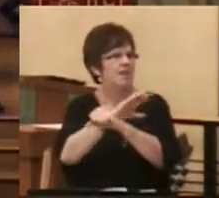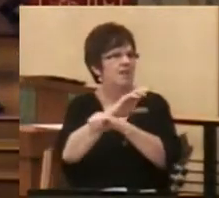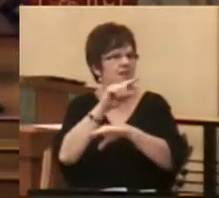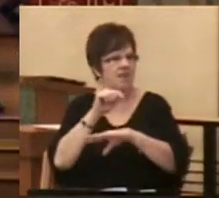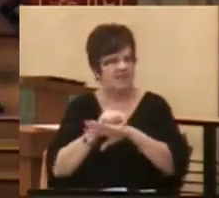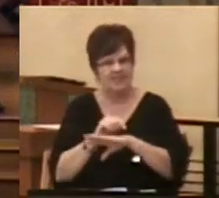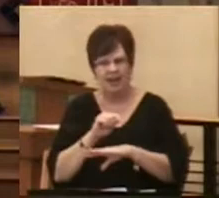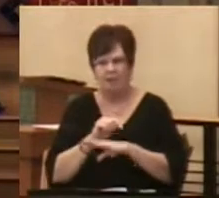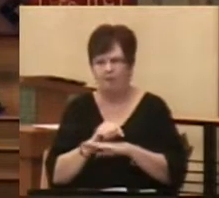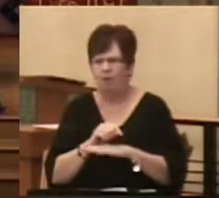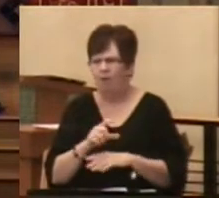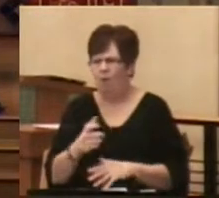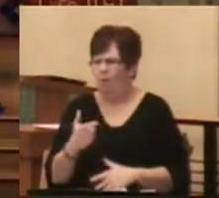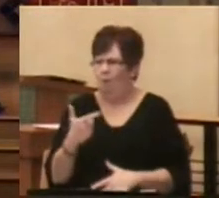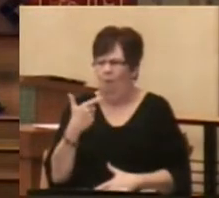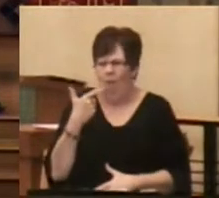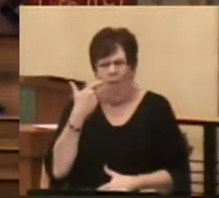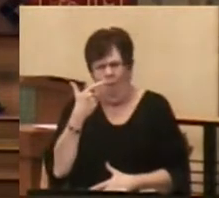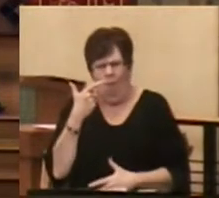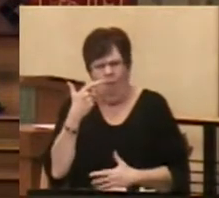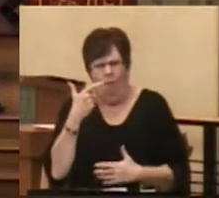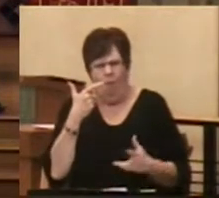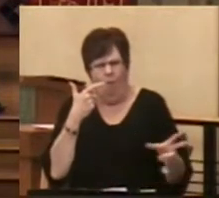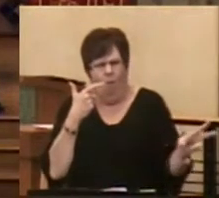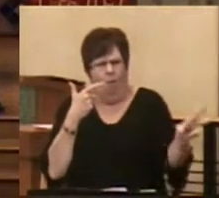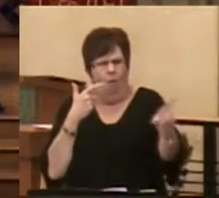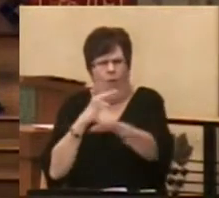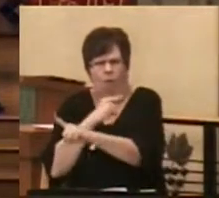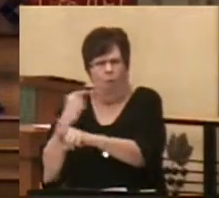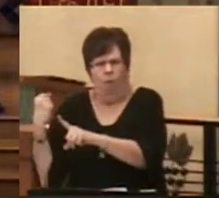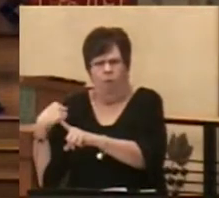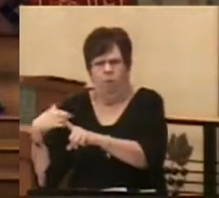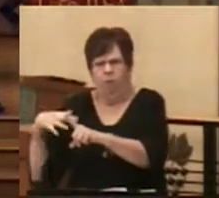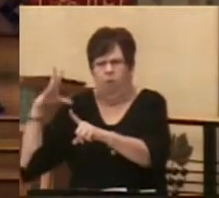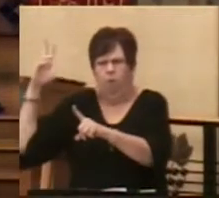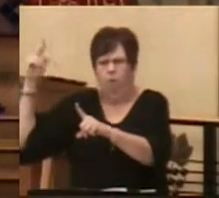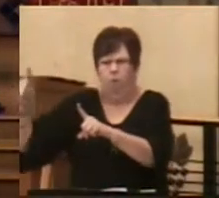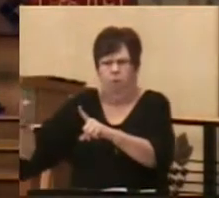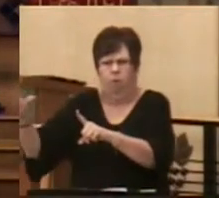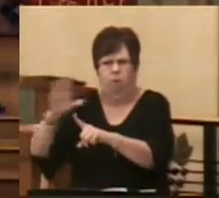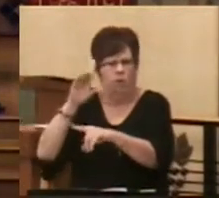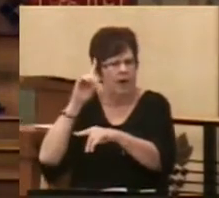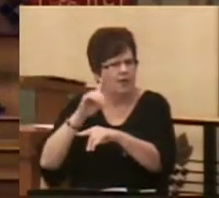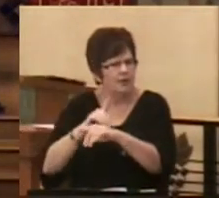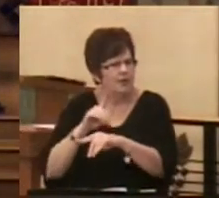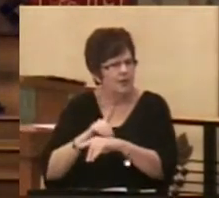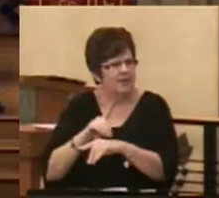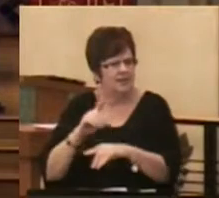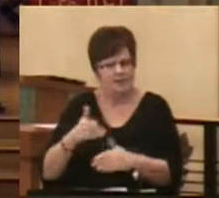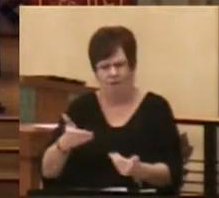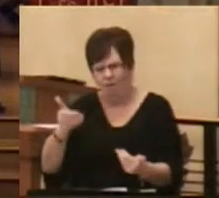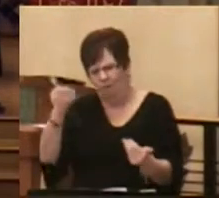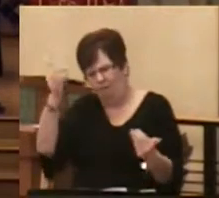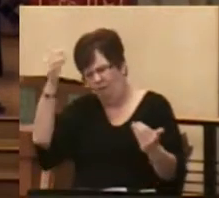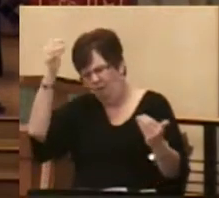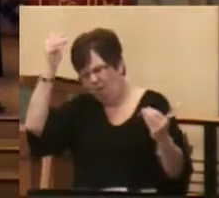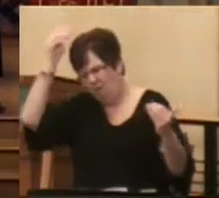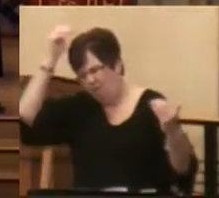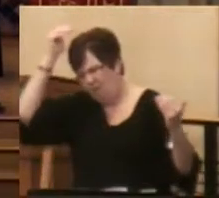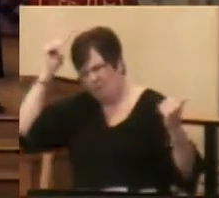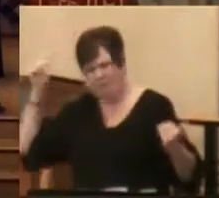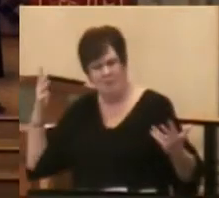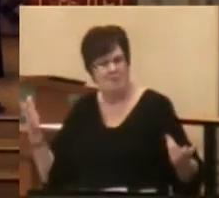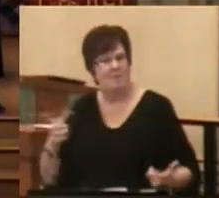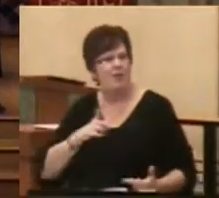So thick that the priests need to abandon their priestly duties because of the overwhelming presence